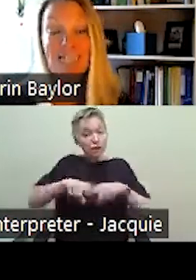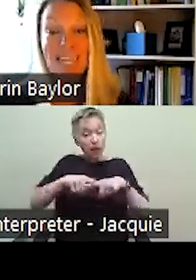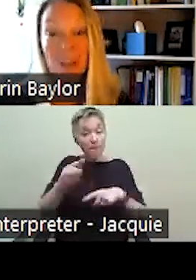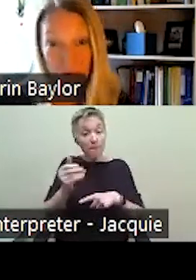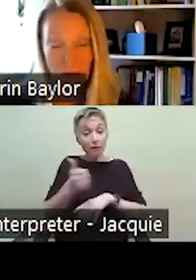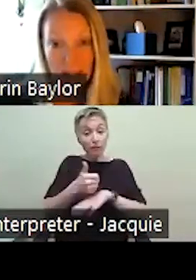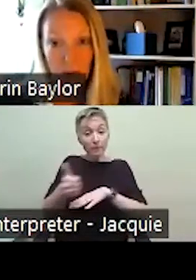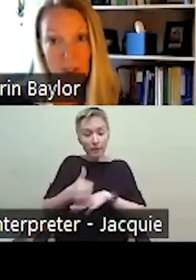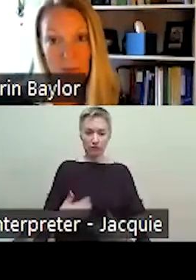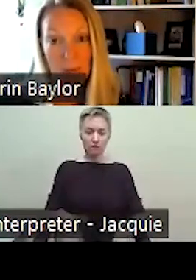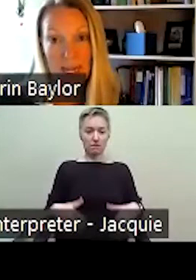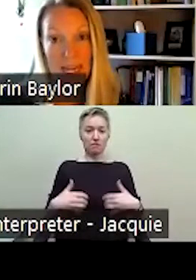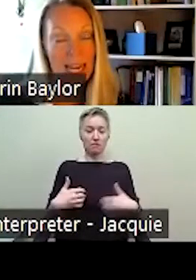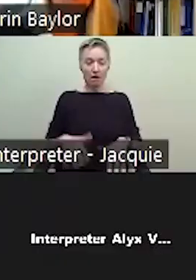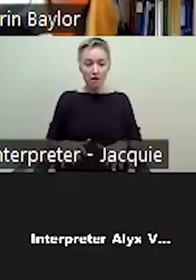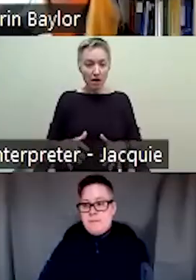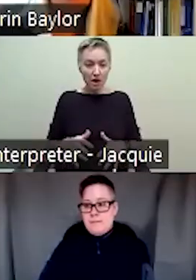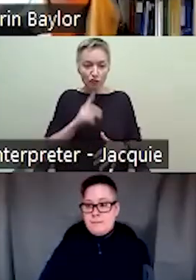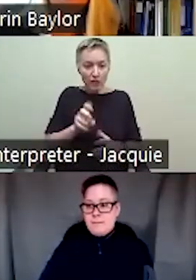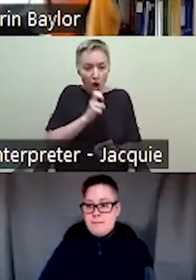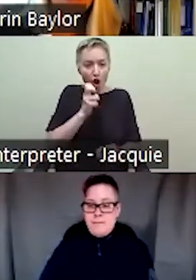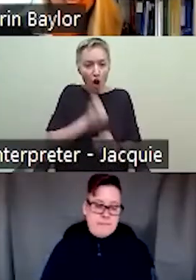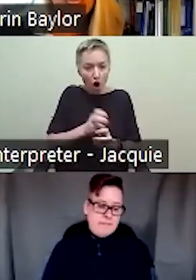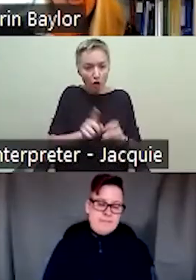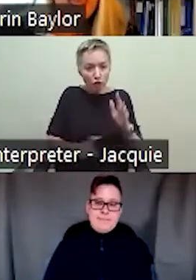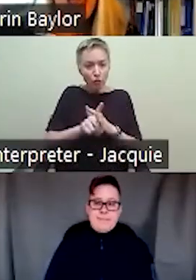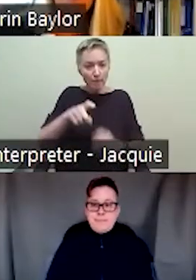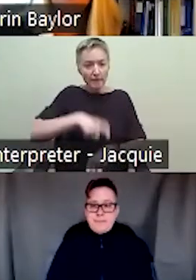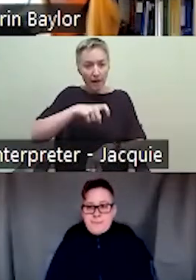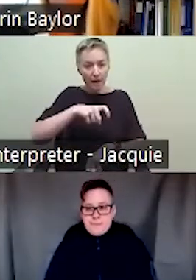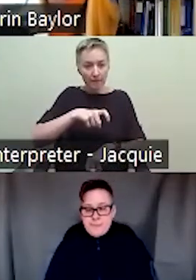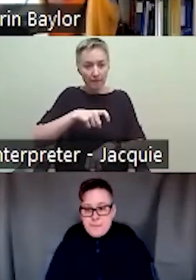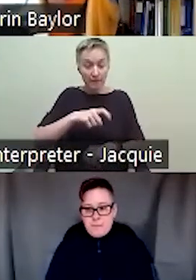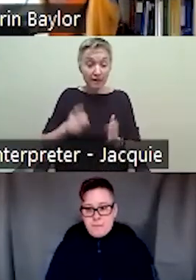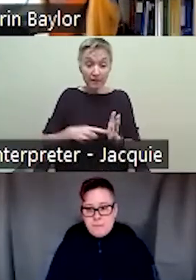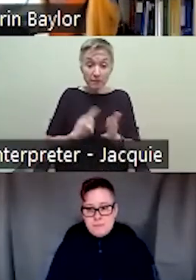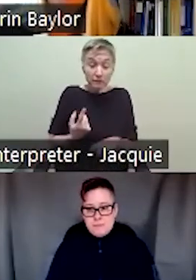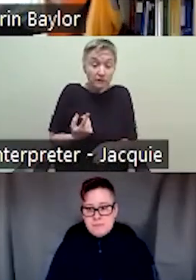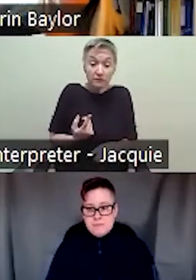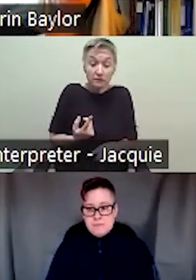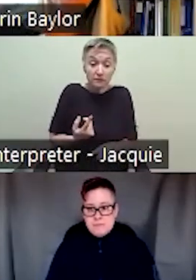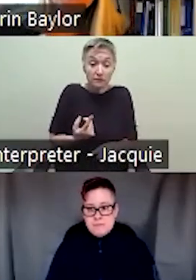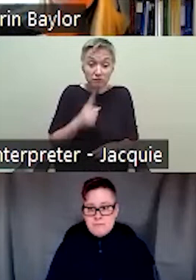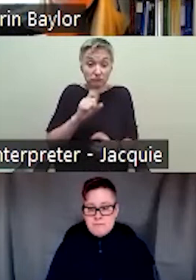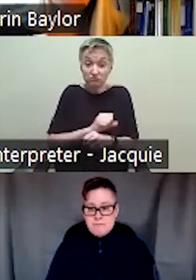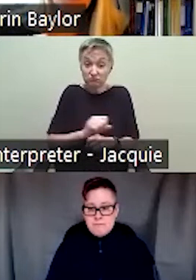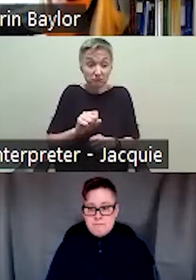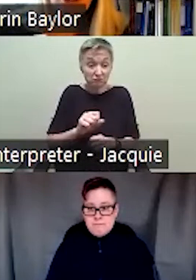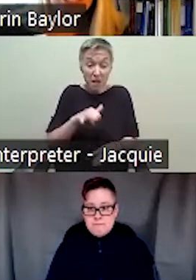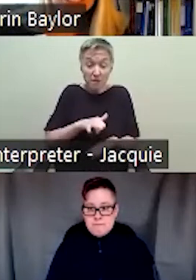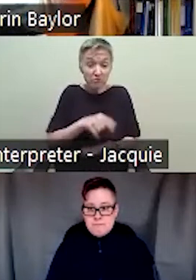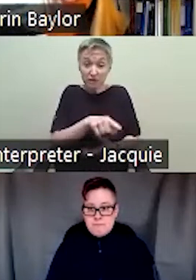to get you to a scheduled appointment and how sometimes it is completely out of a patient or parent's